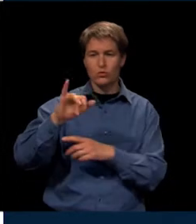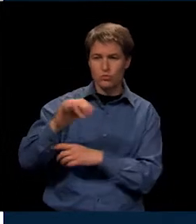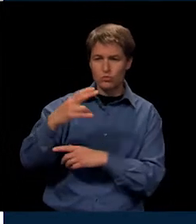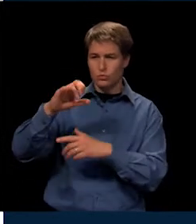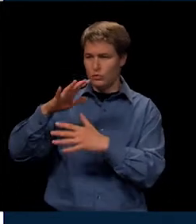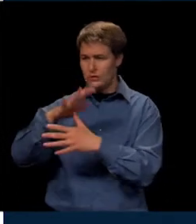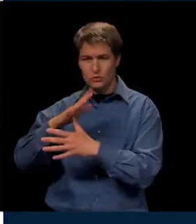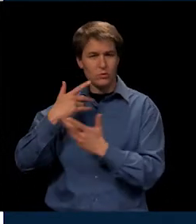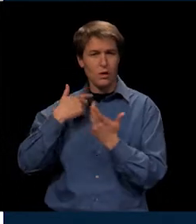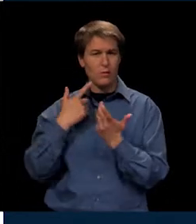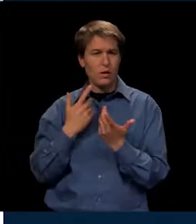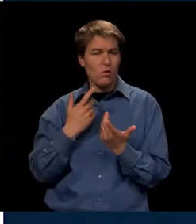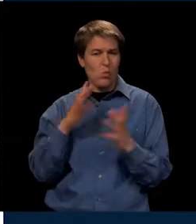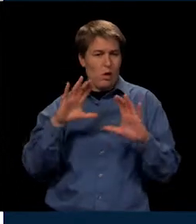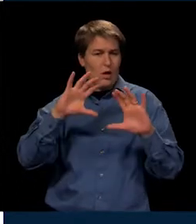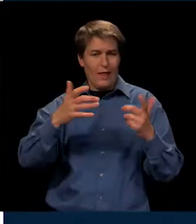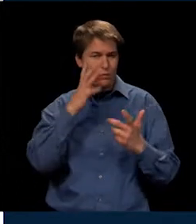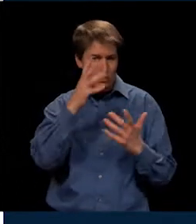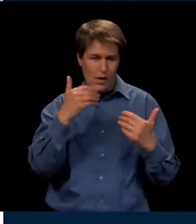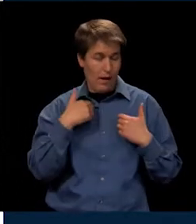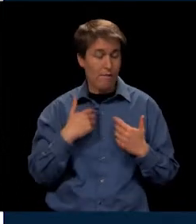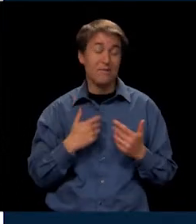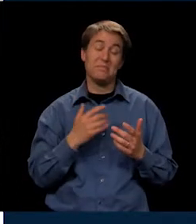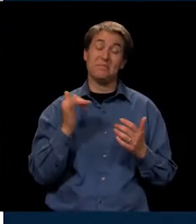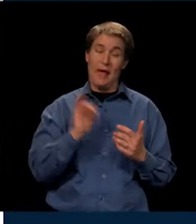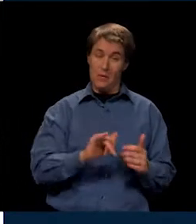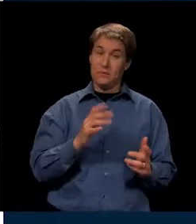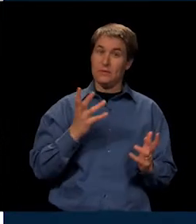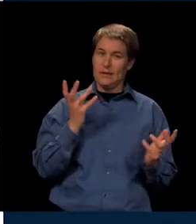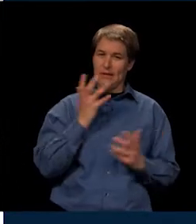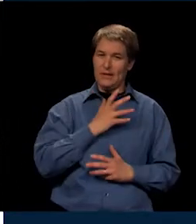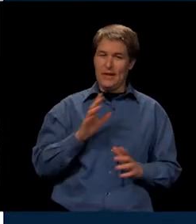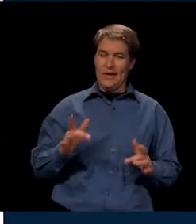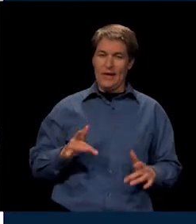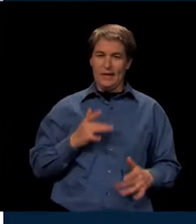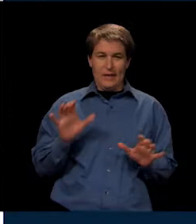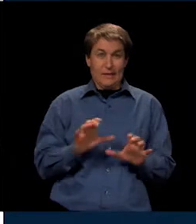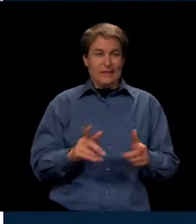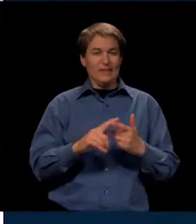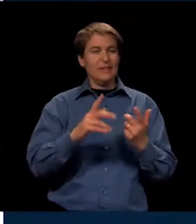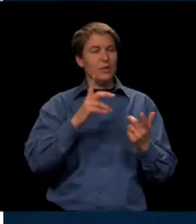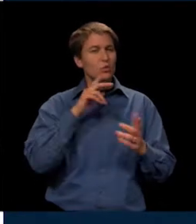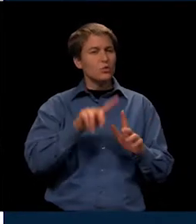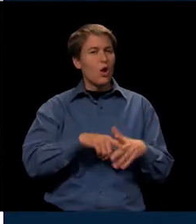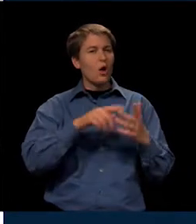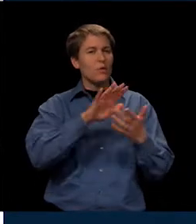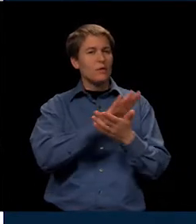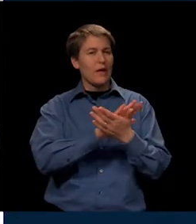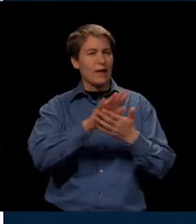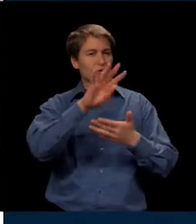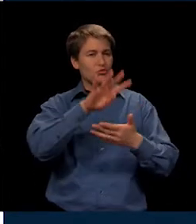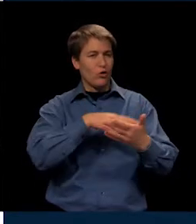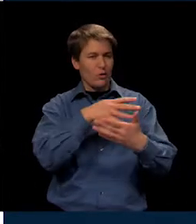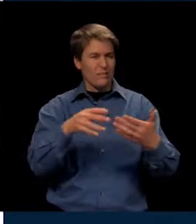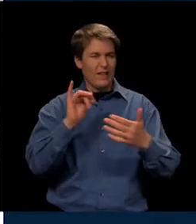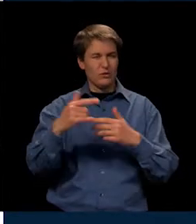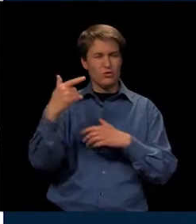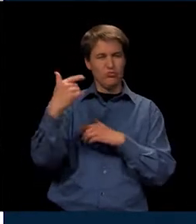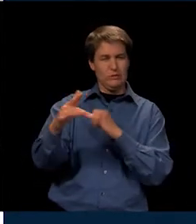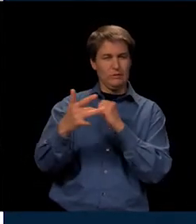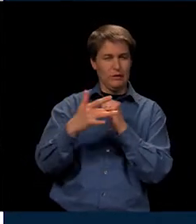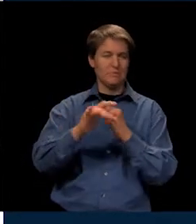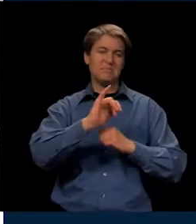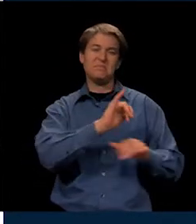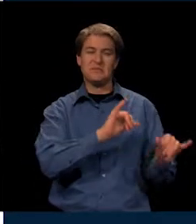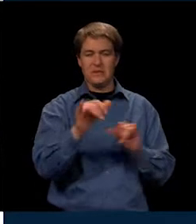take? And that was quite an activity. We started out with a really clean little chart. And, for example, this is green technology. Same thing in public